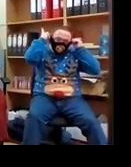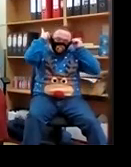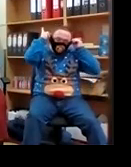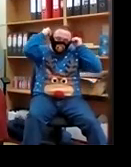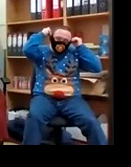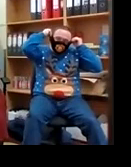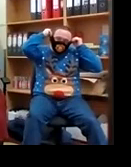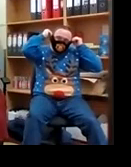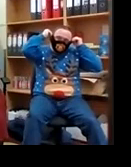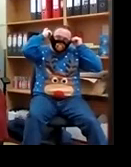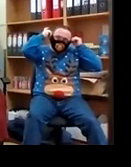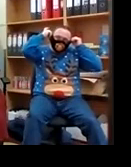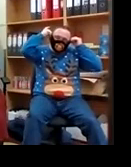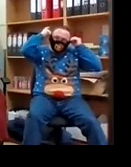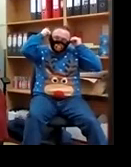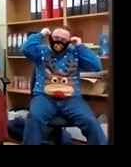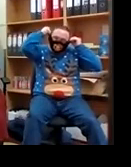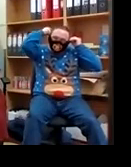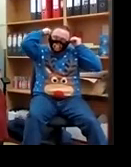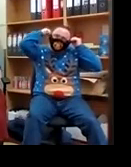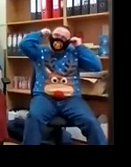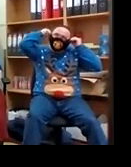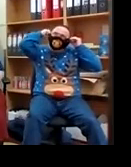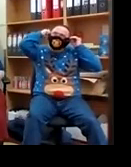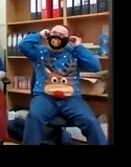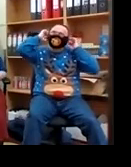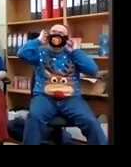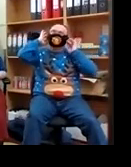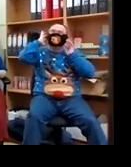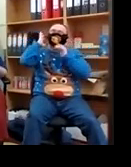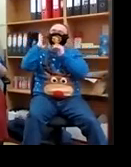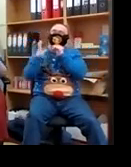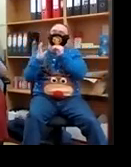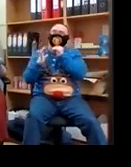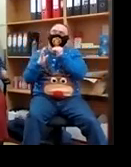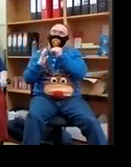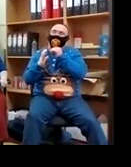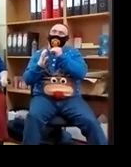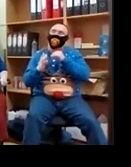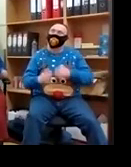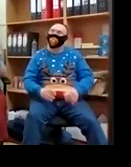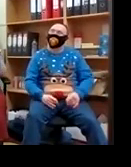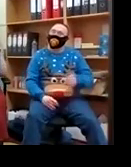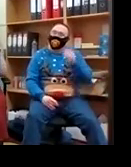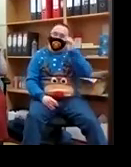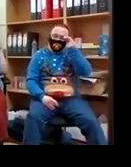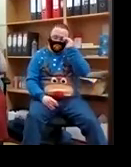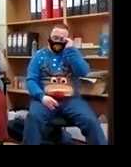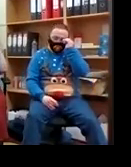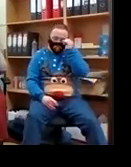me um christmas and i hope we can pass this public 19